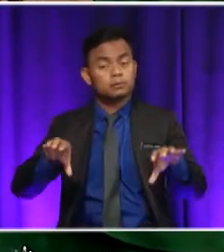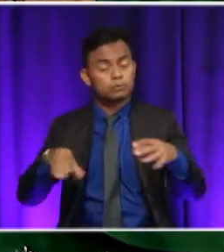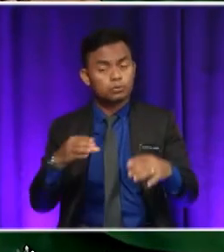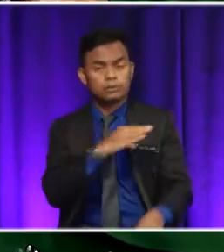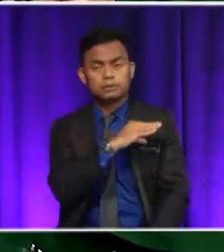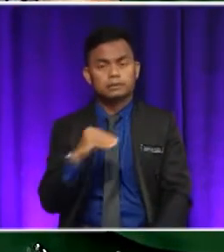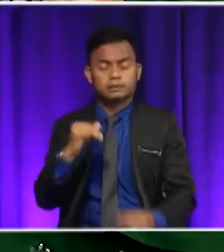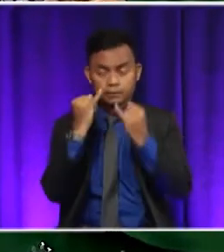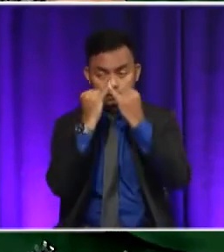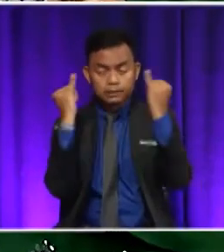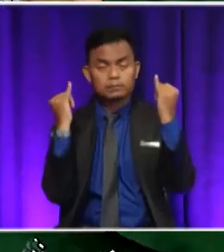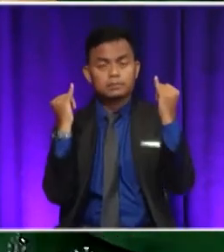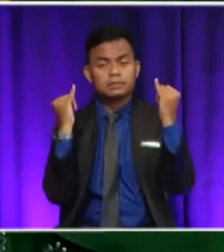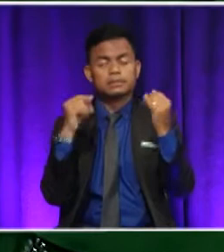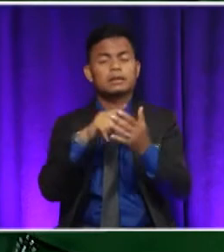the main idea.